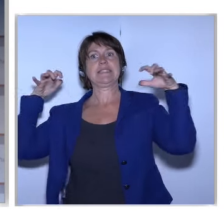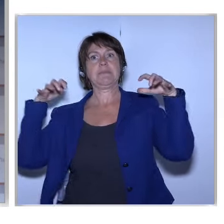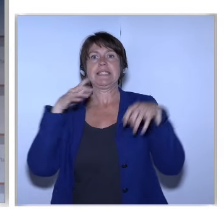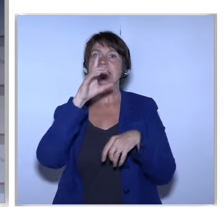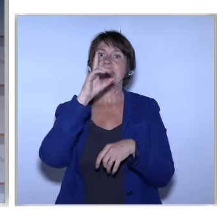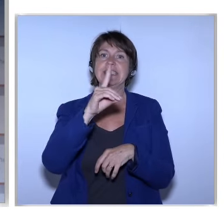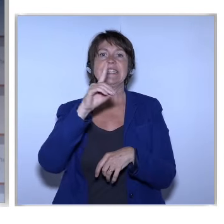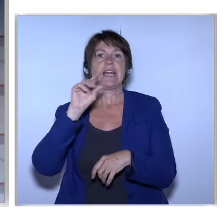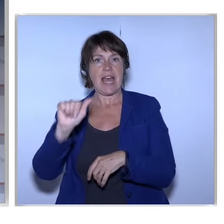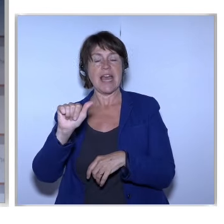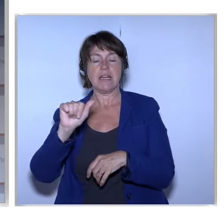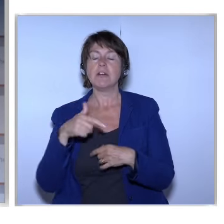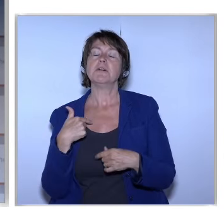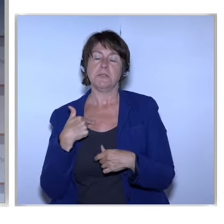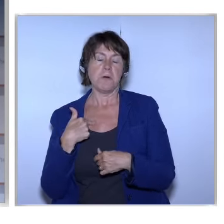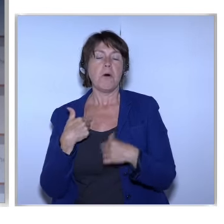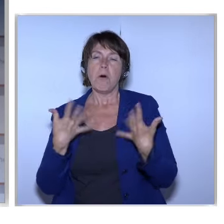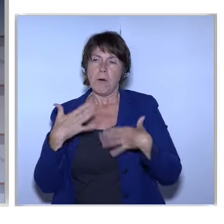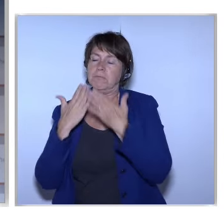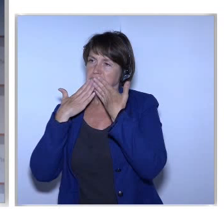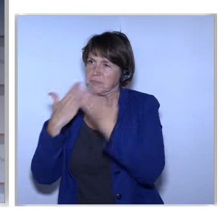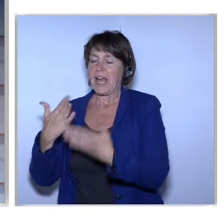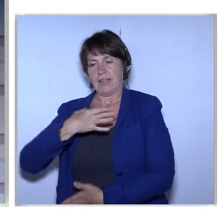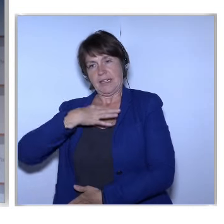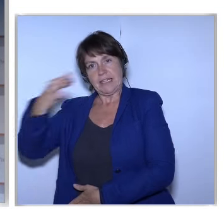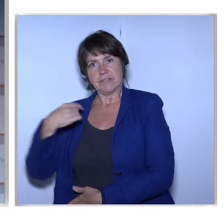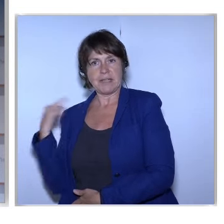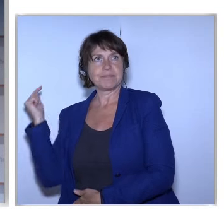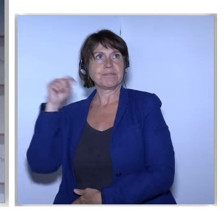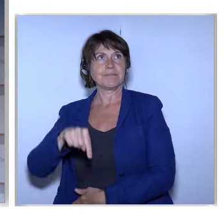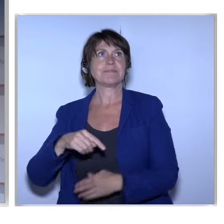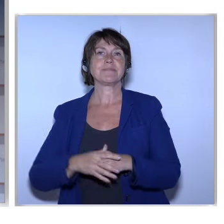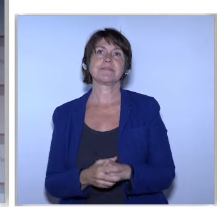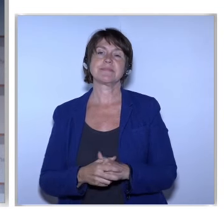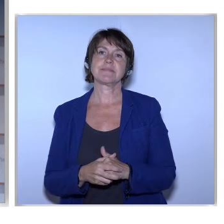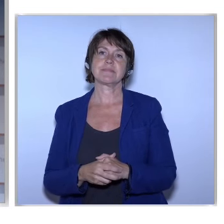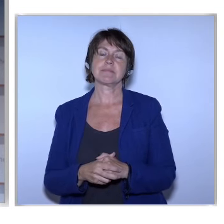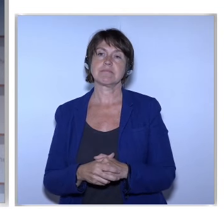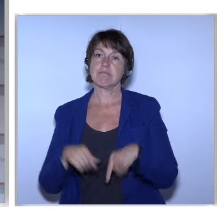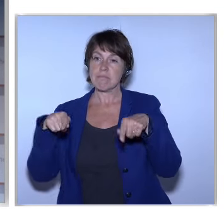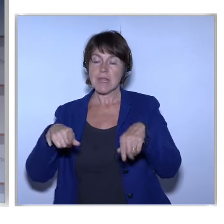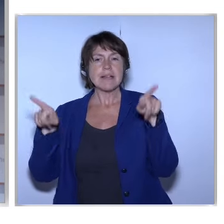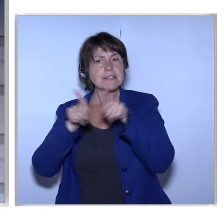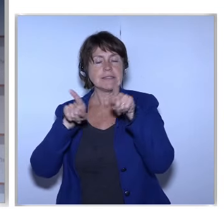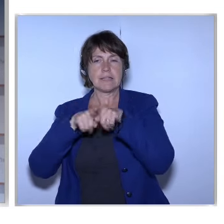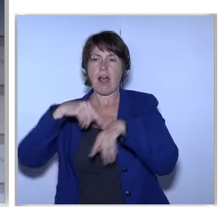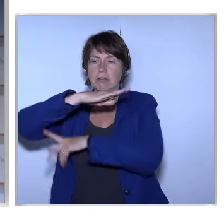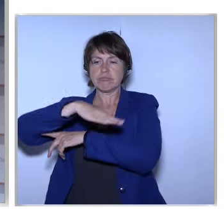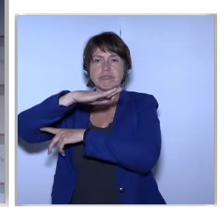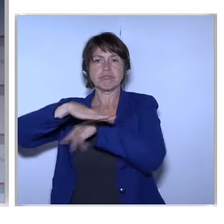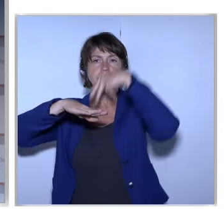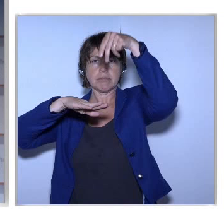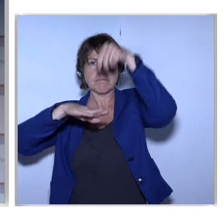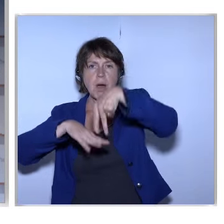Latvian Presidency To Invite Me Here Today And I Really Do See This As A Spring Board I Would Call It To Bring